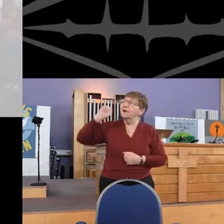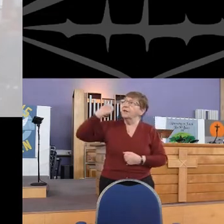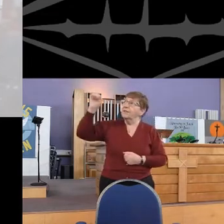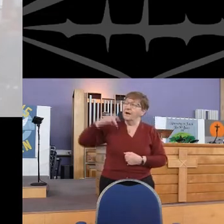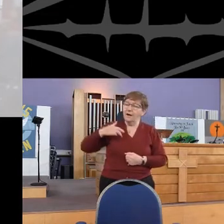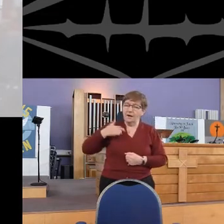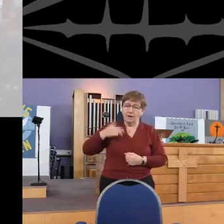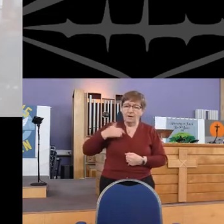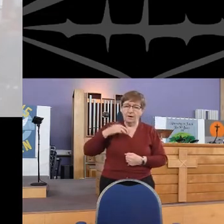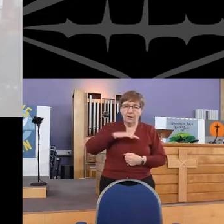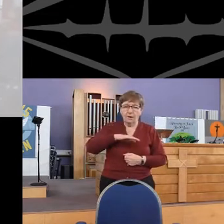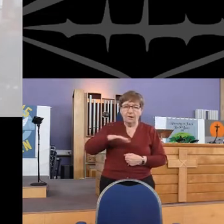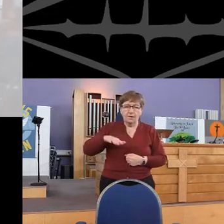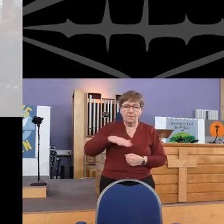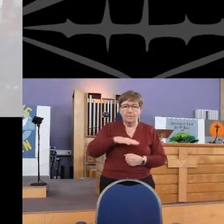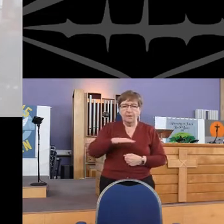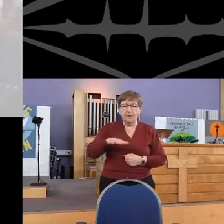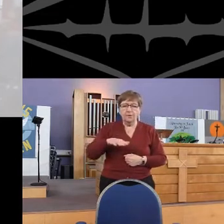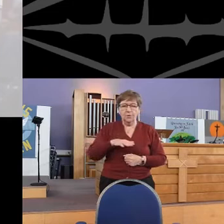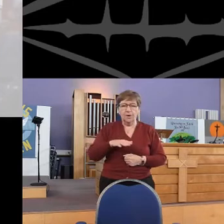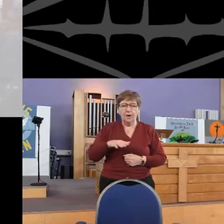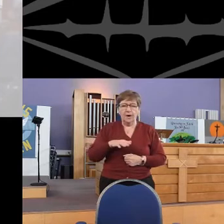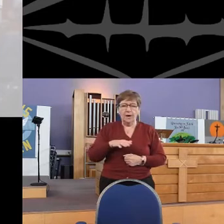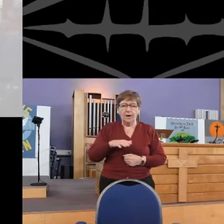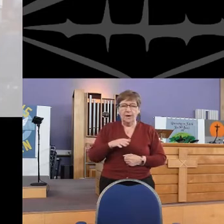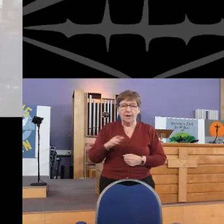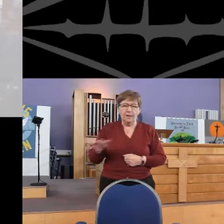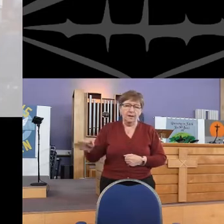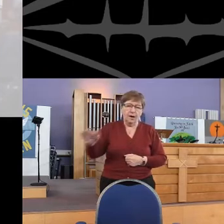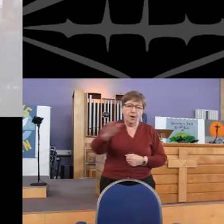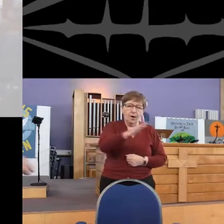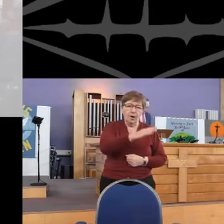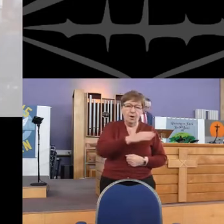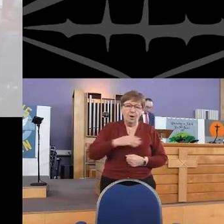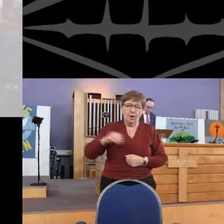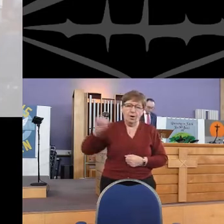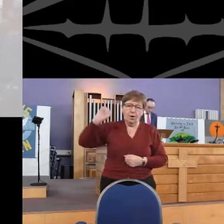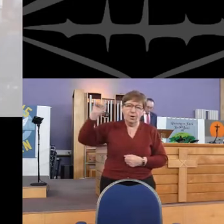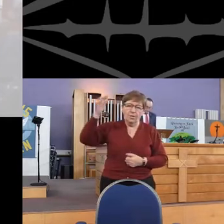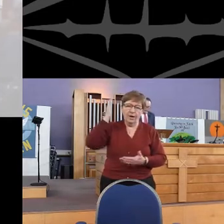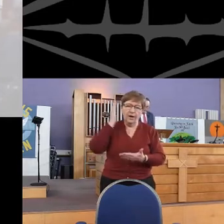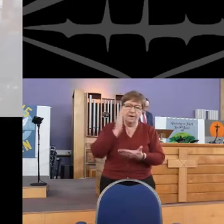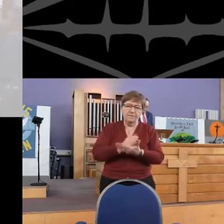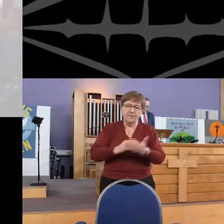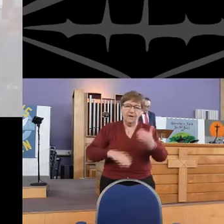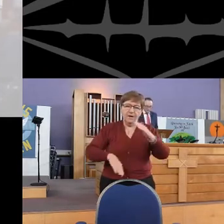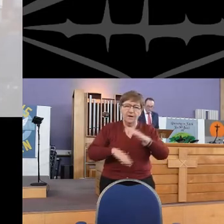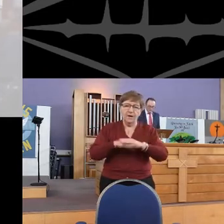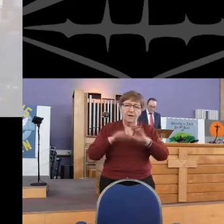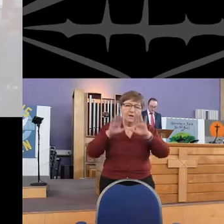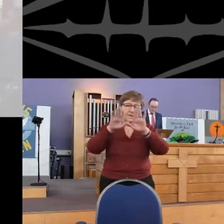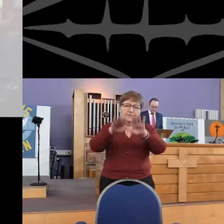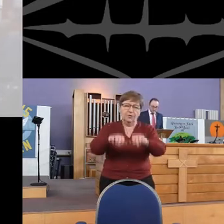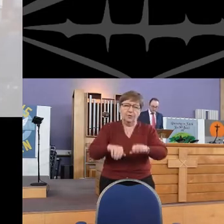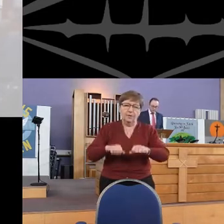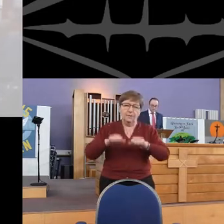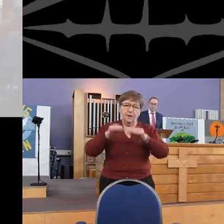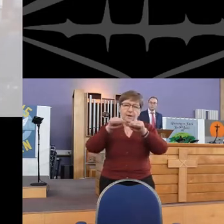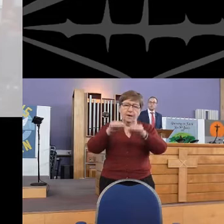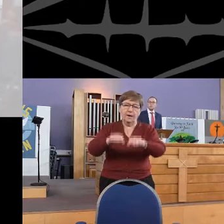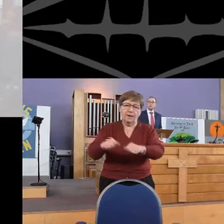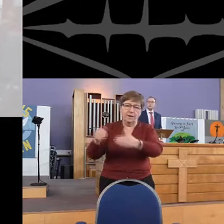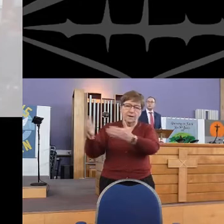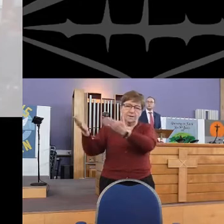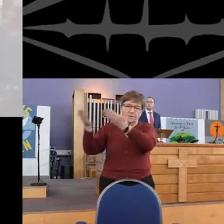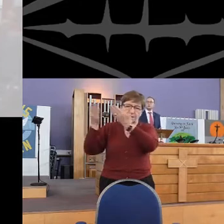nows at your heart. but wish be MARK We solaire,